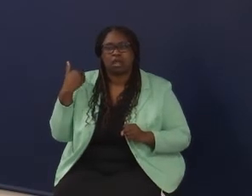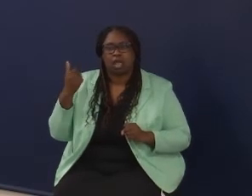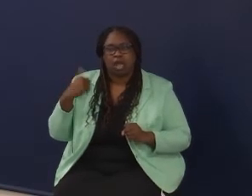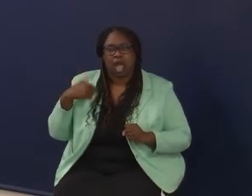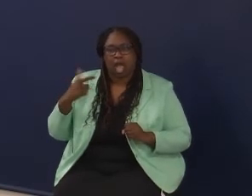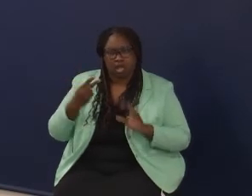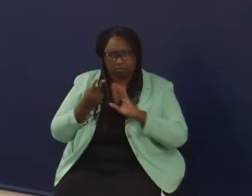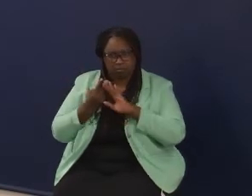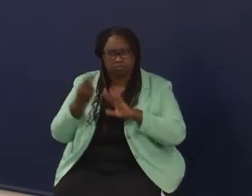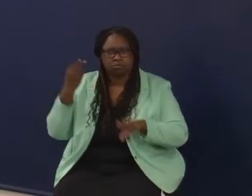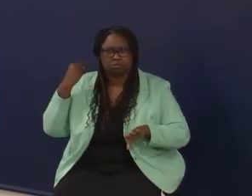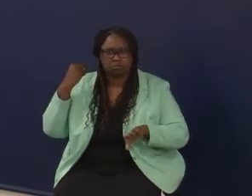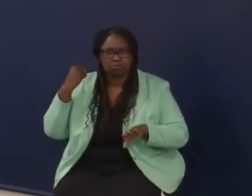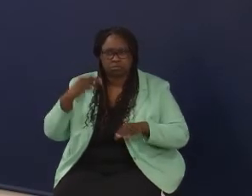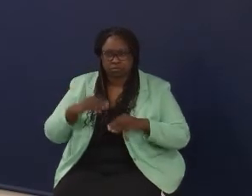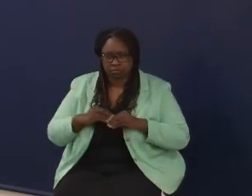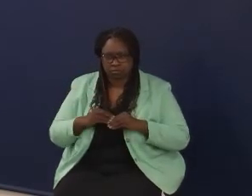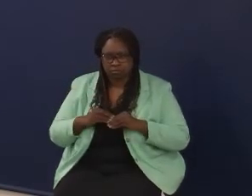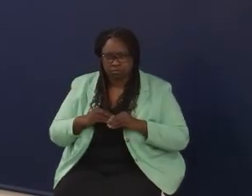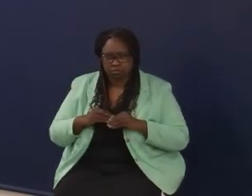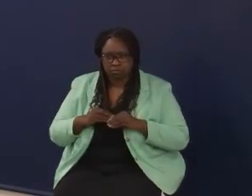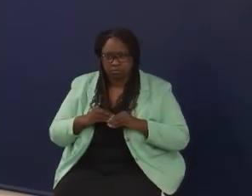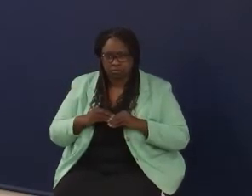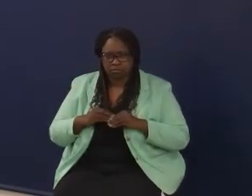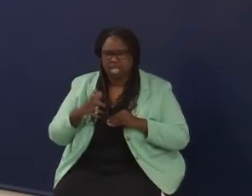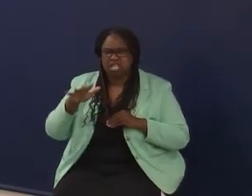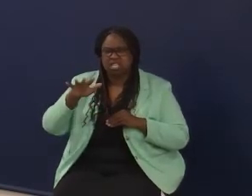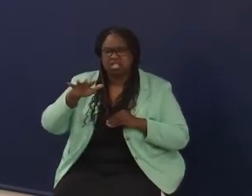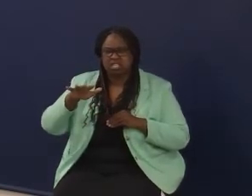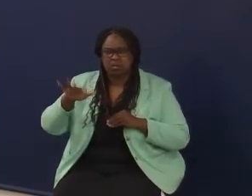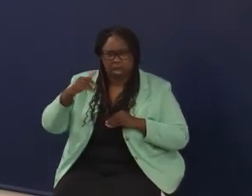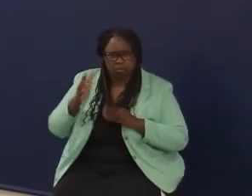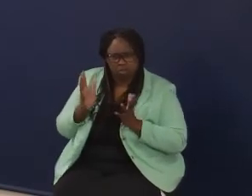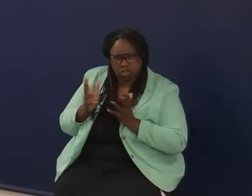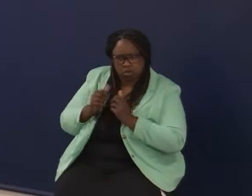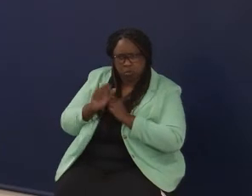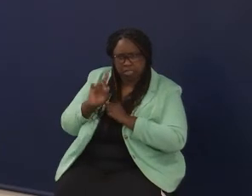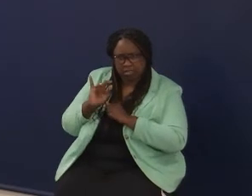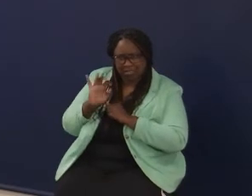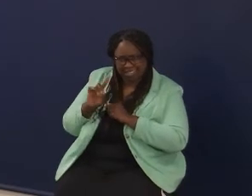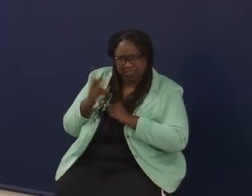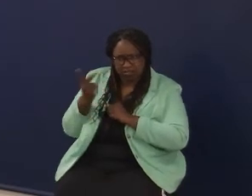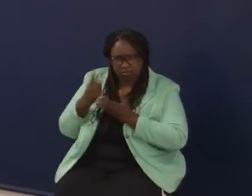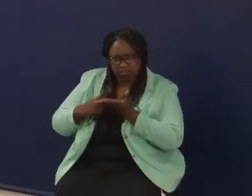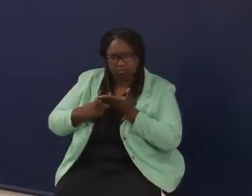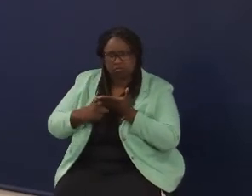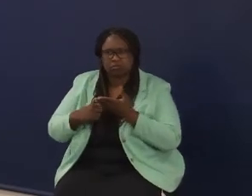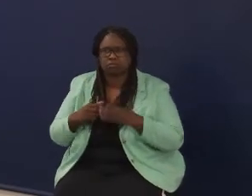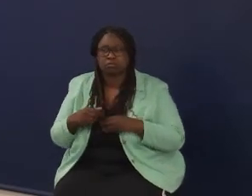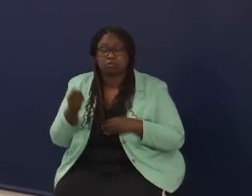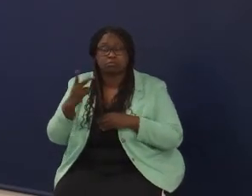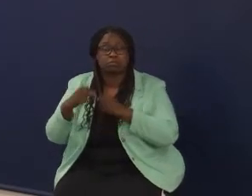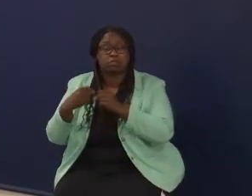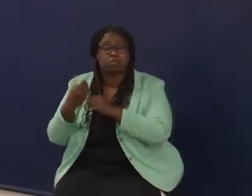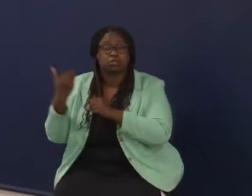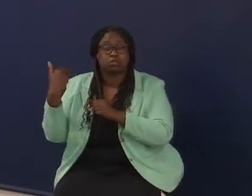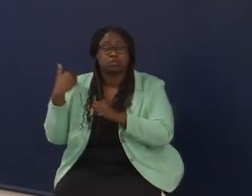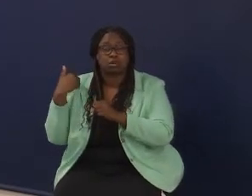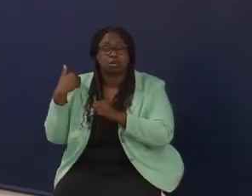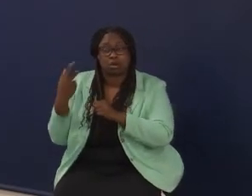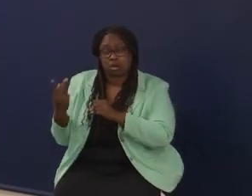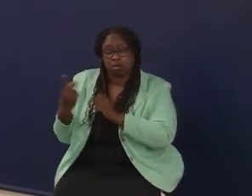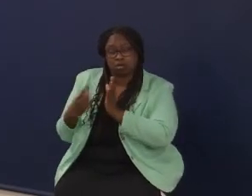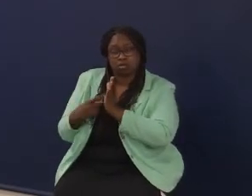there is a KRS somewhere out there, and was talking to David before on that, that a couple years ago we had to